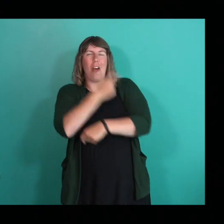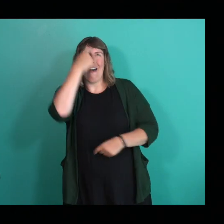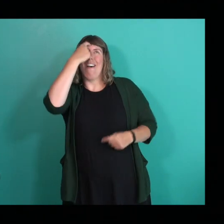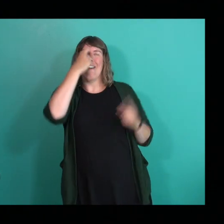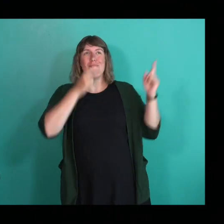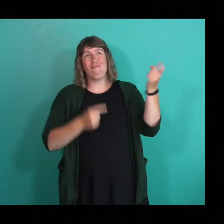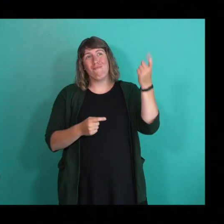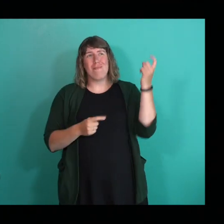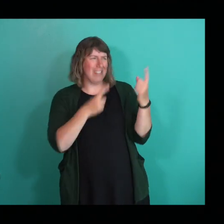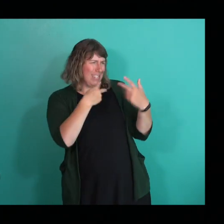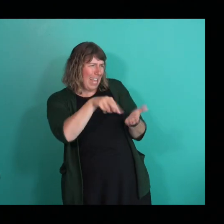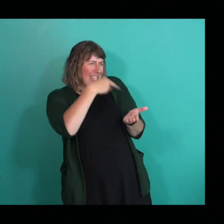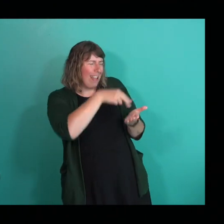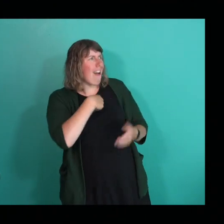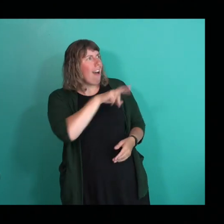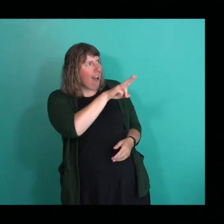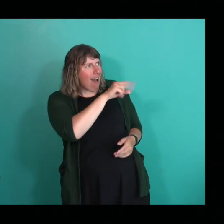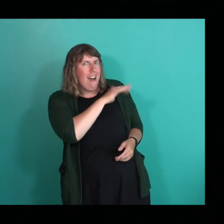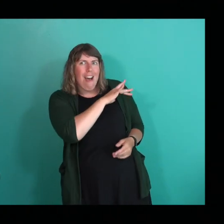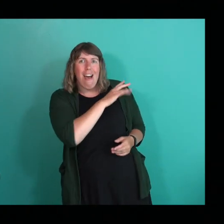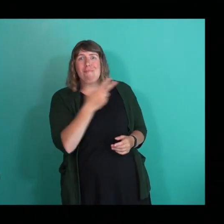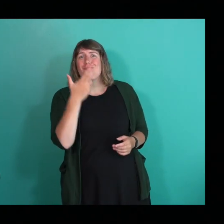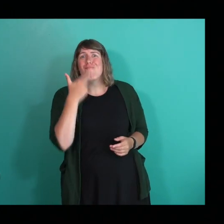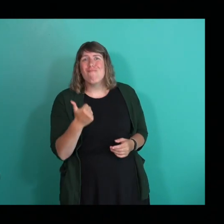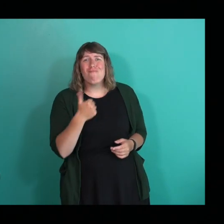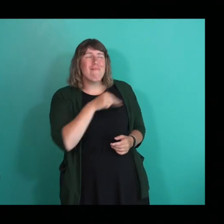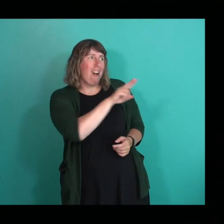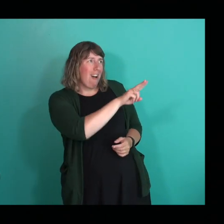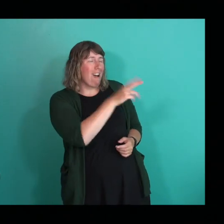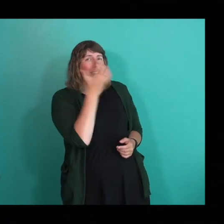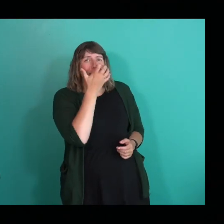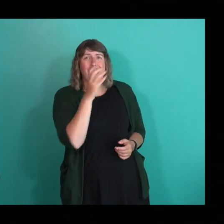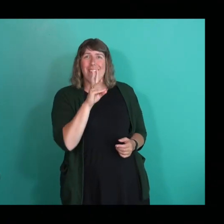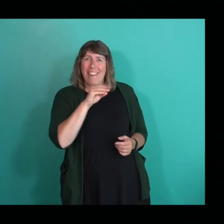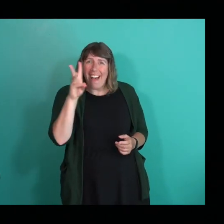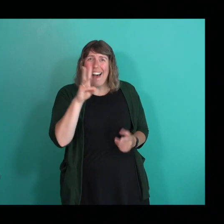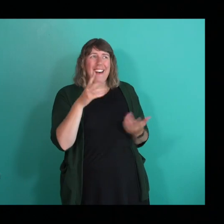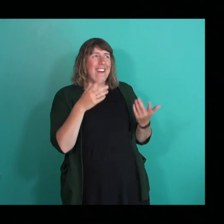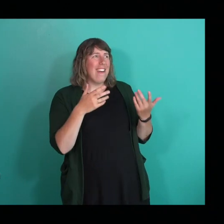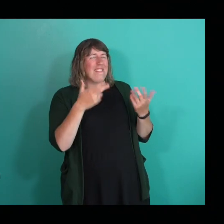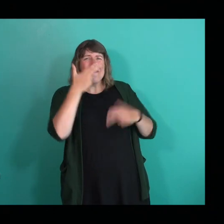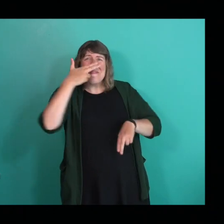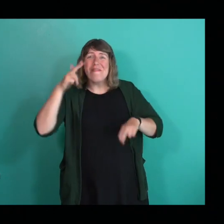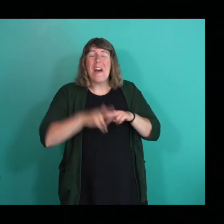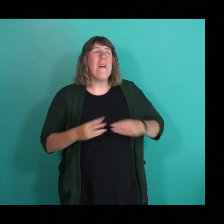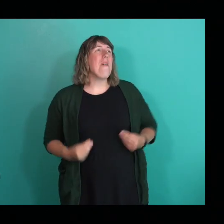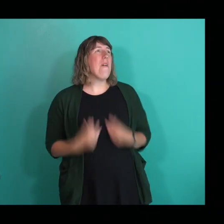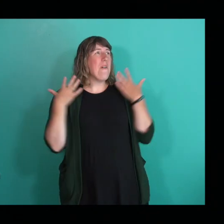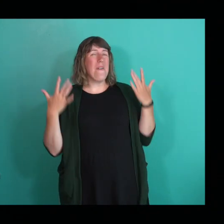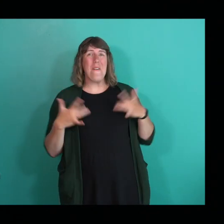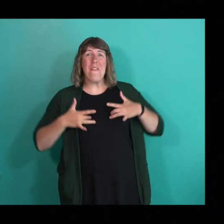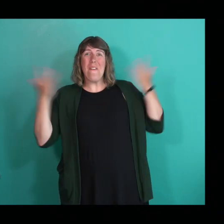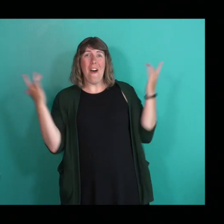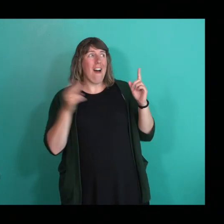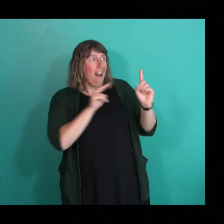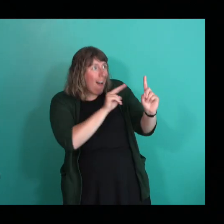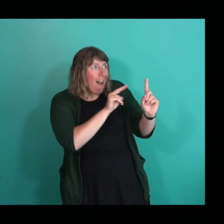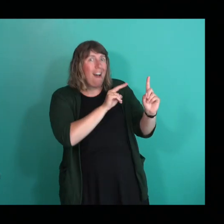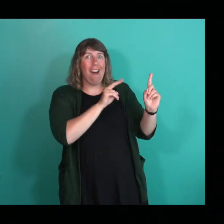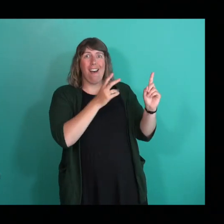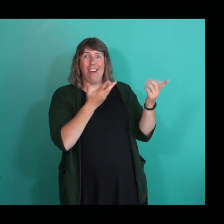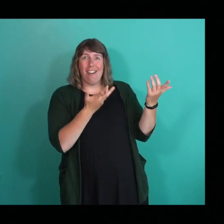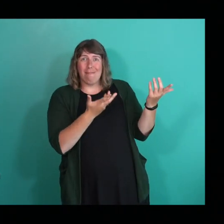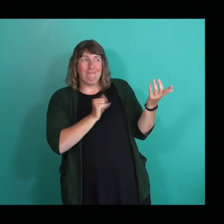were like living their best life. And I was just like, oh, my gosh, you're so cute. This is like so much euphoria for me just because it was someone that was